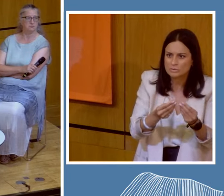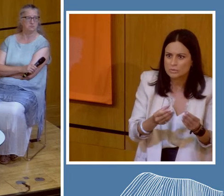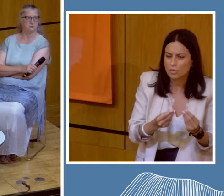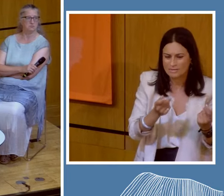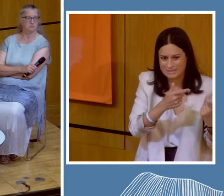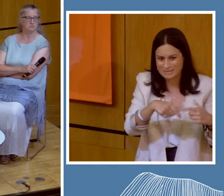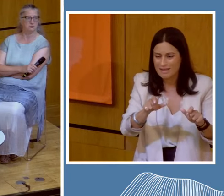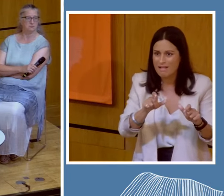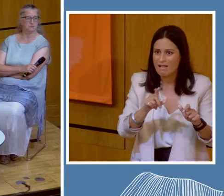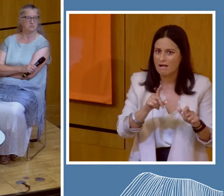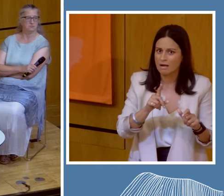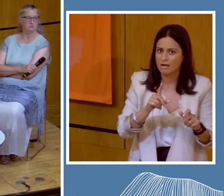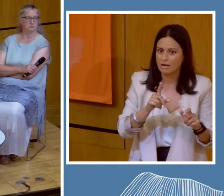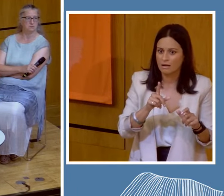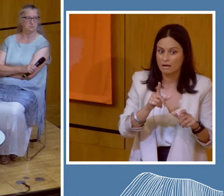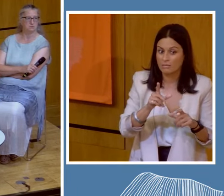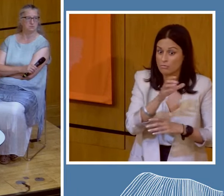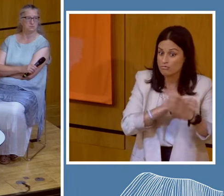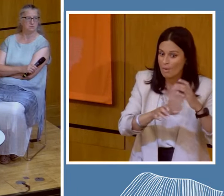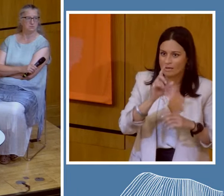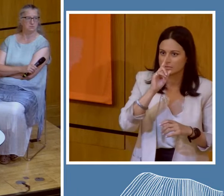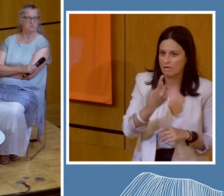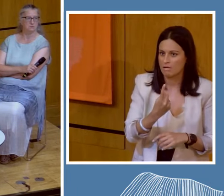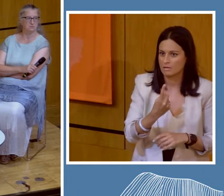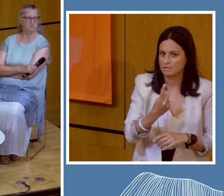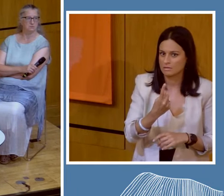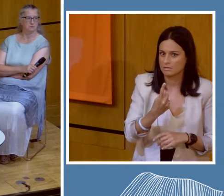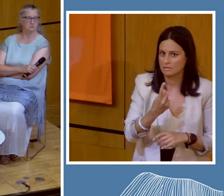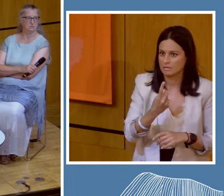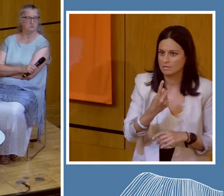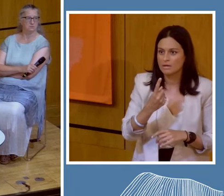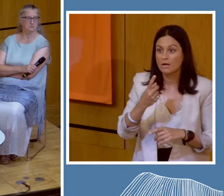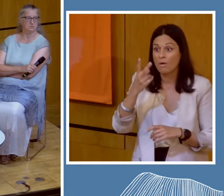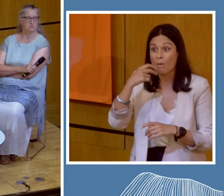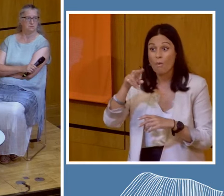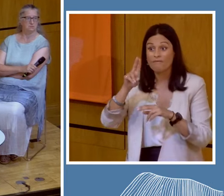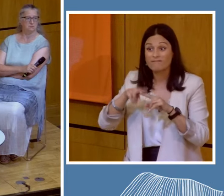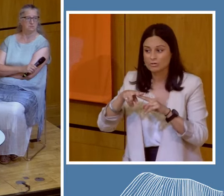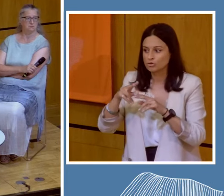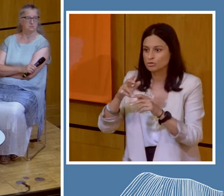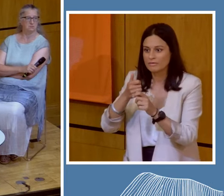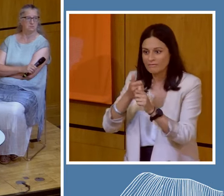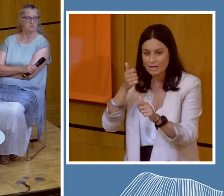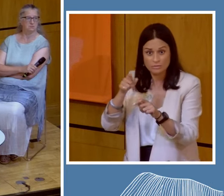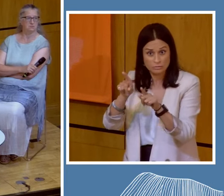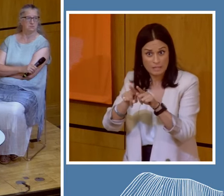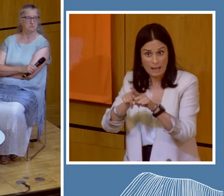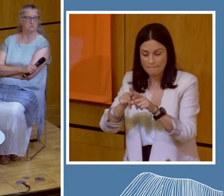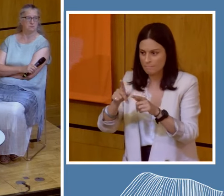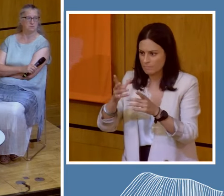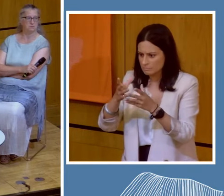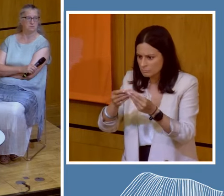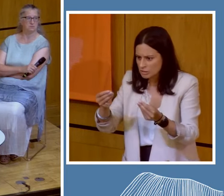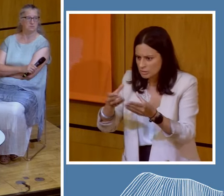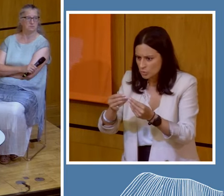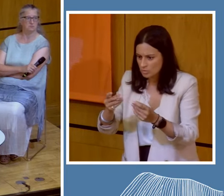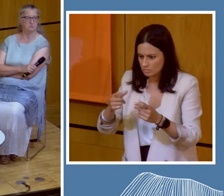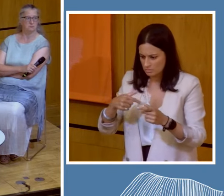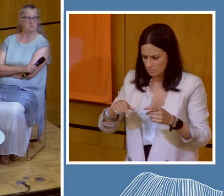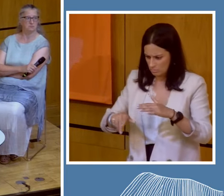replaceable that the old-fashioned industries were using. So there's a conflict.